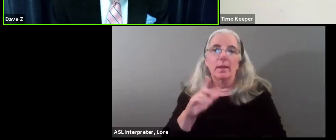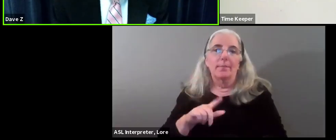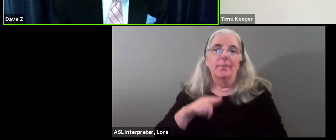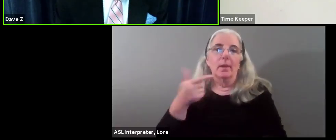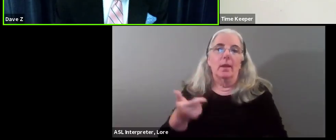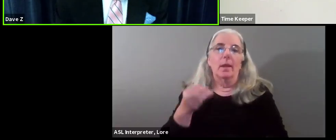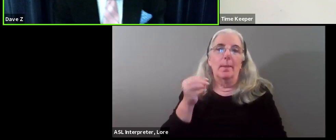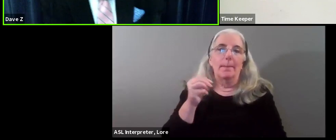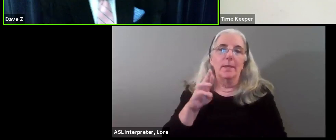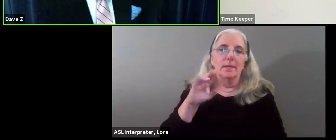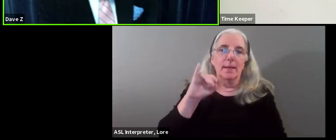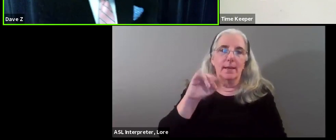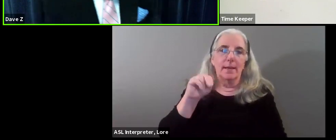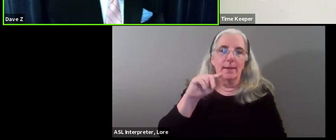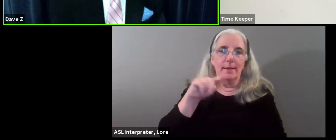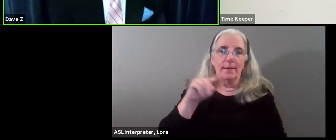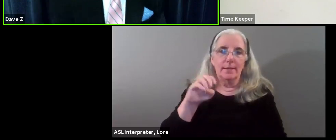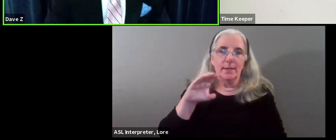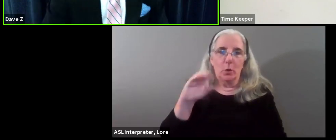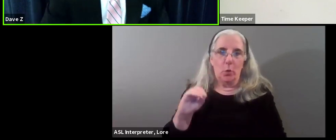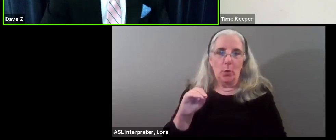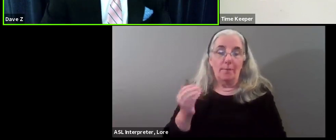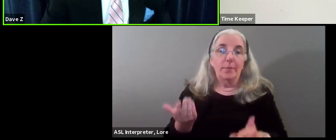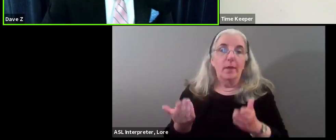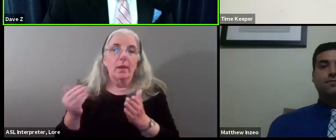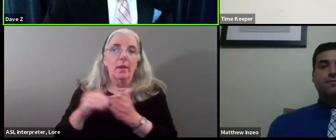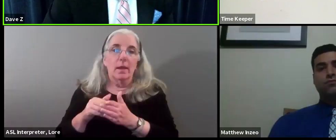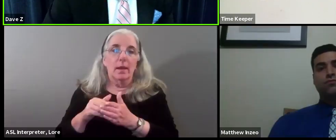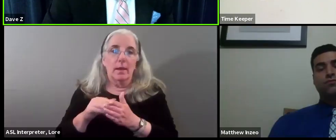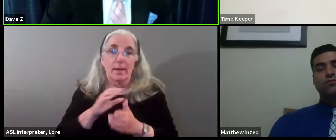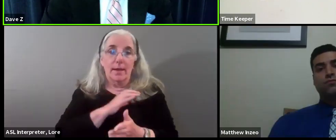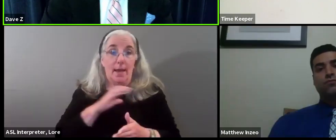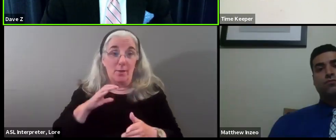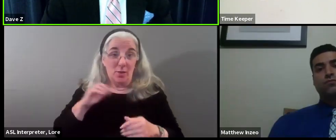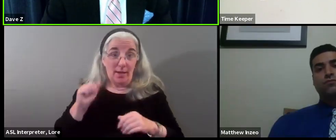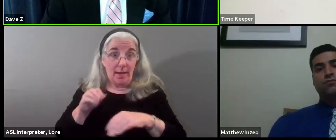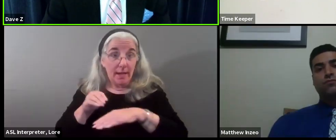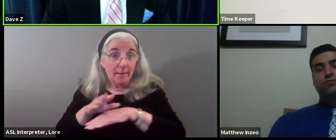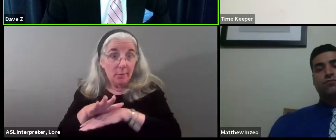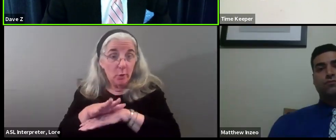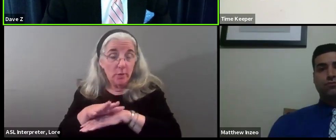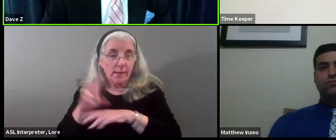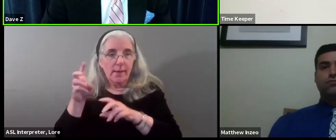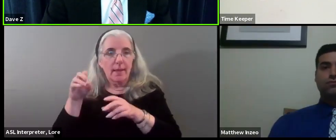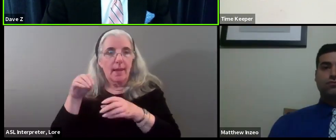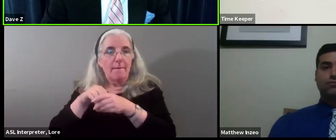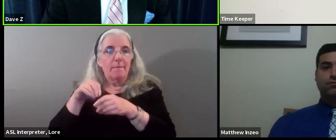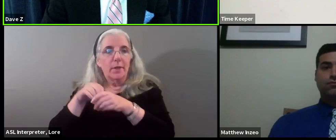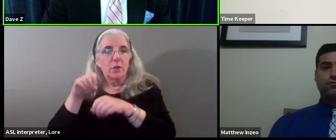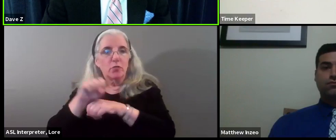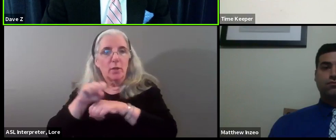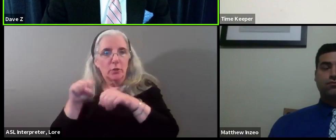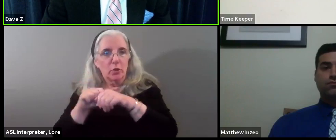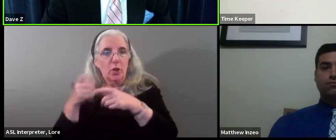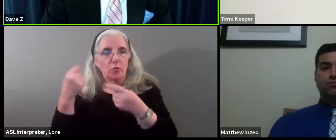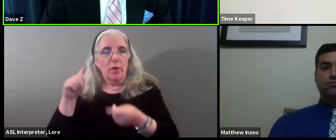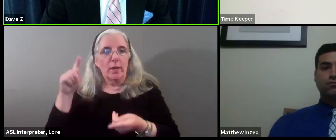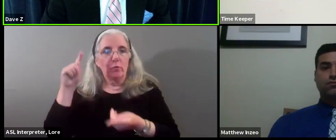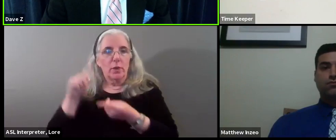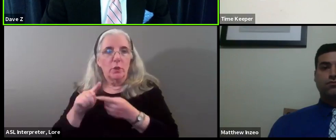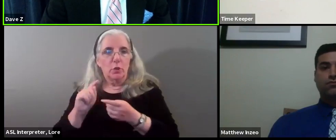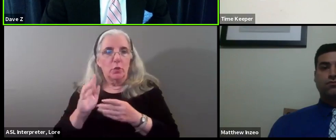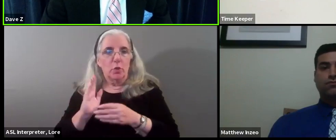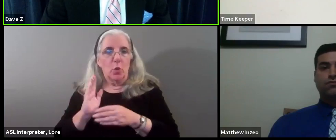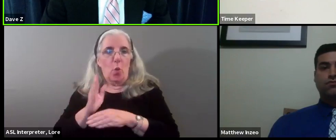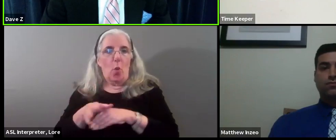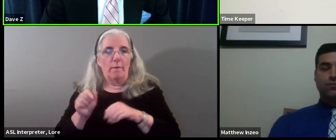Inzio. And Mr. Inzio, again, council's influence on infrastructure and perhaps trying to reduce overcrowding in